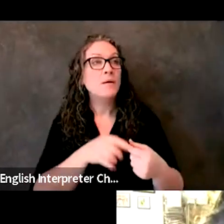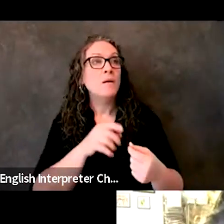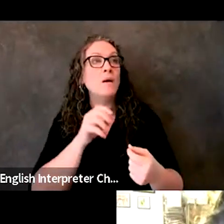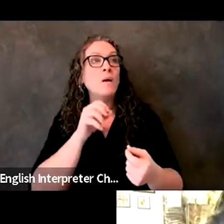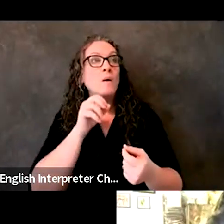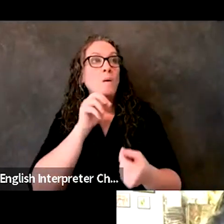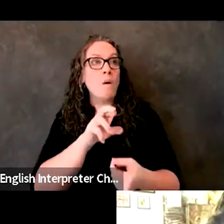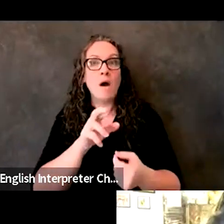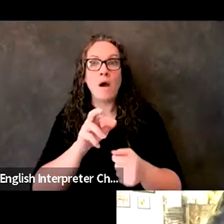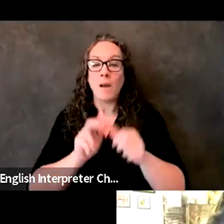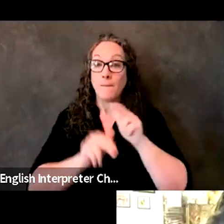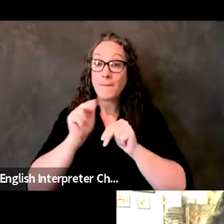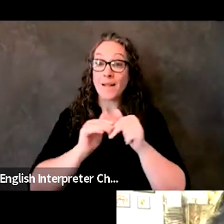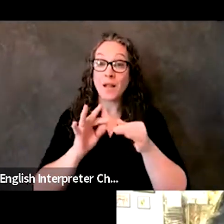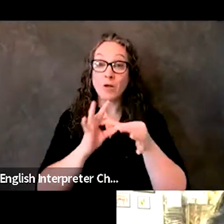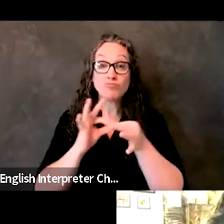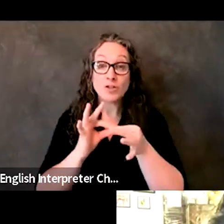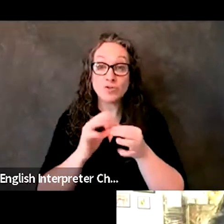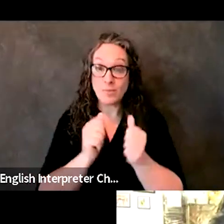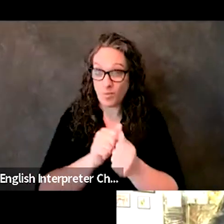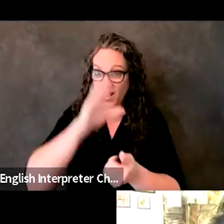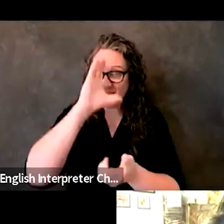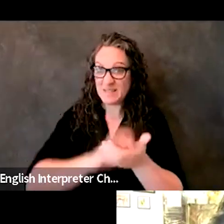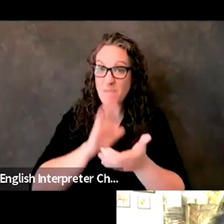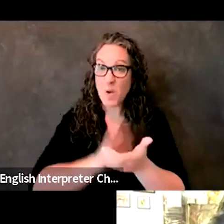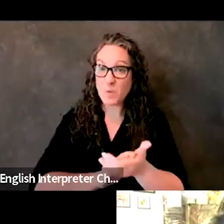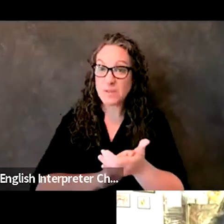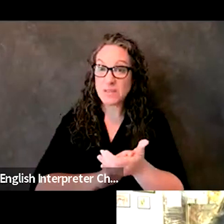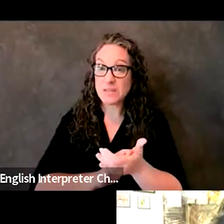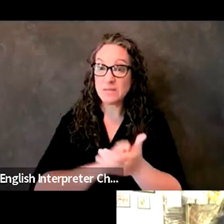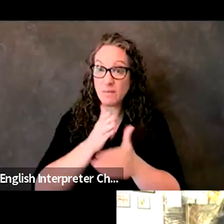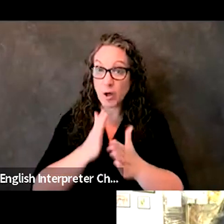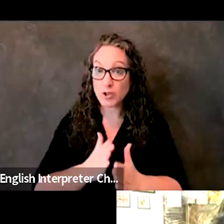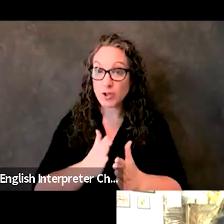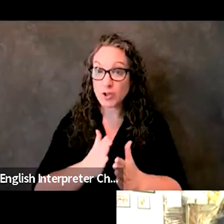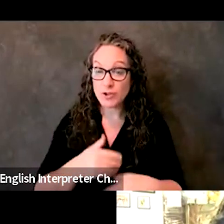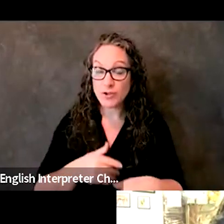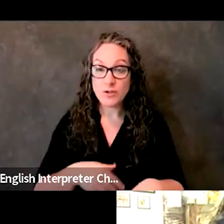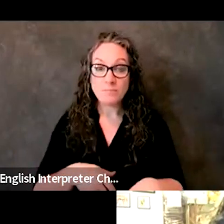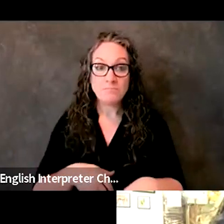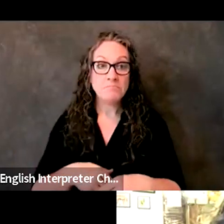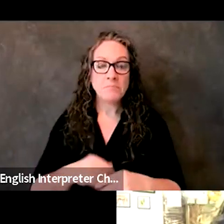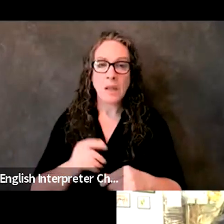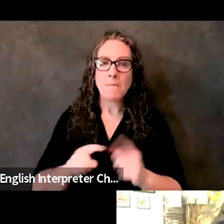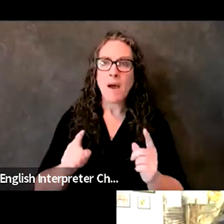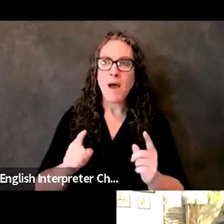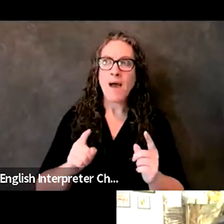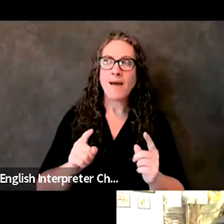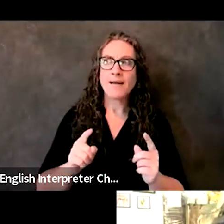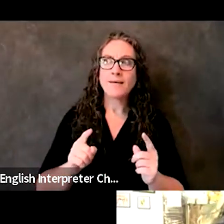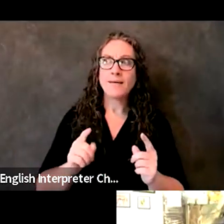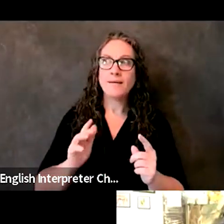relationship with your spouse, right? Yeah. But what I'm hearing is put in the time,